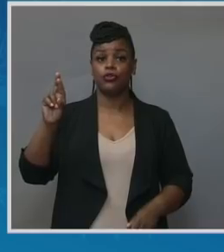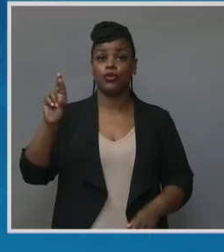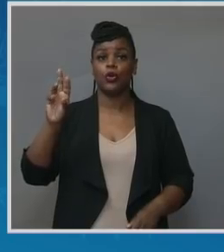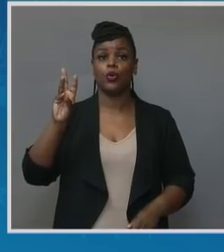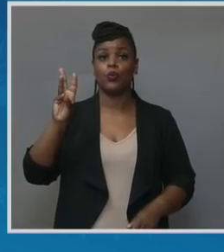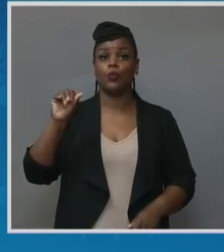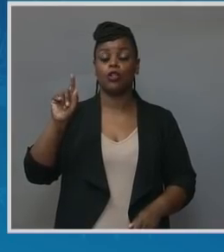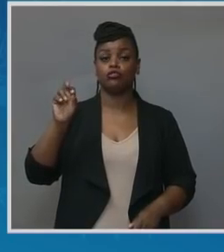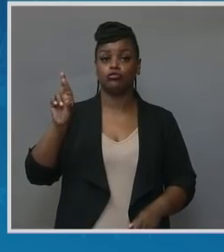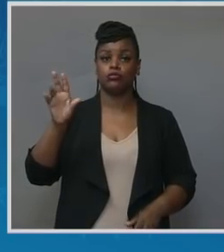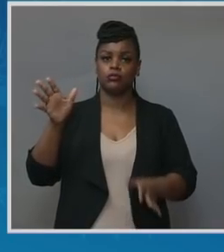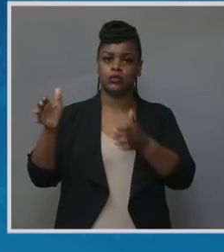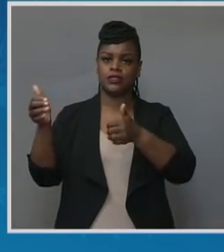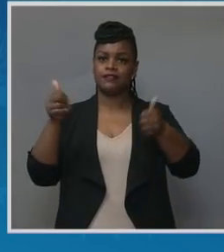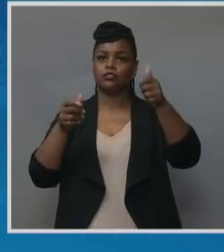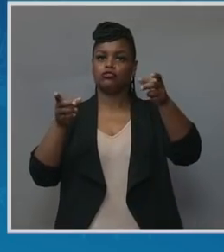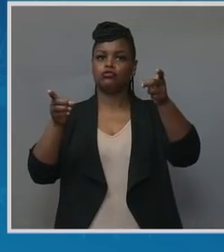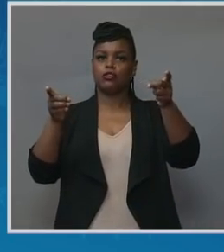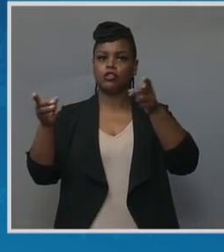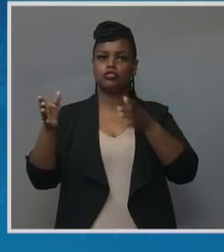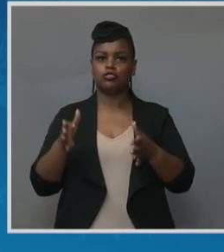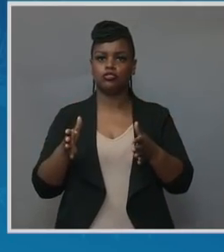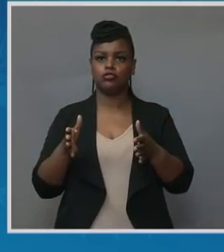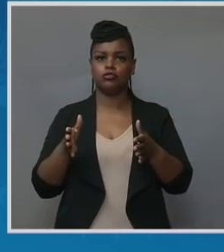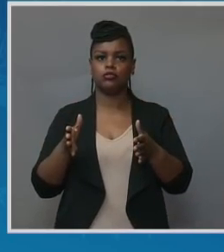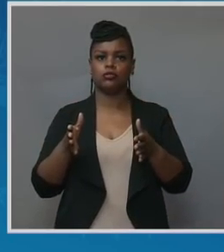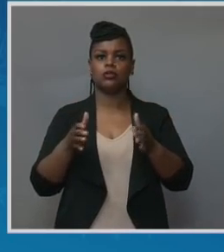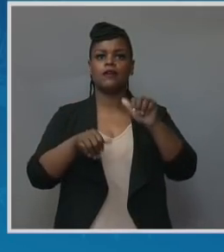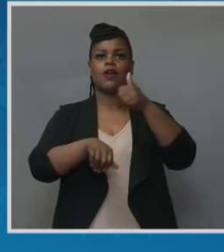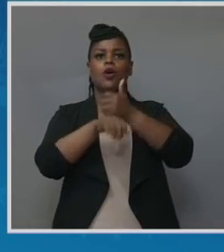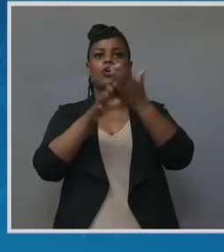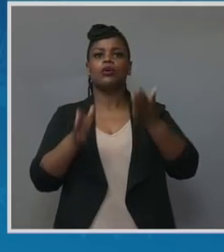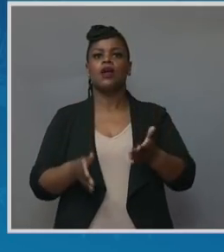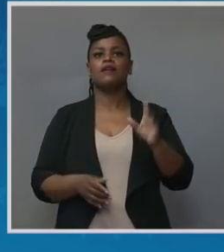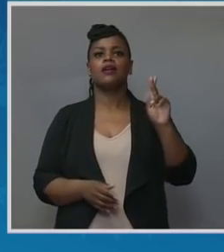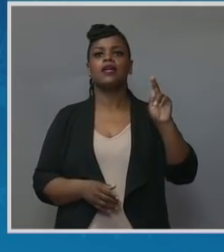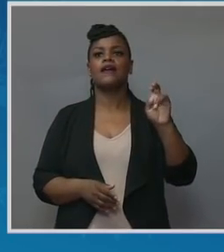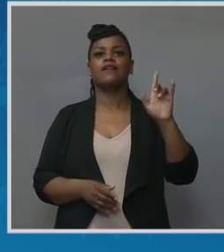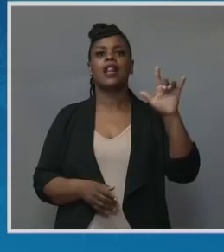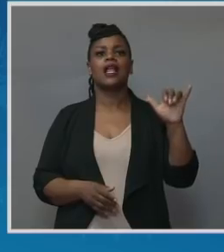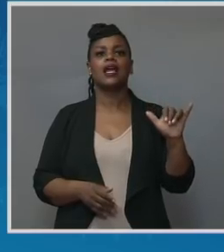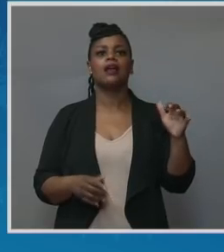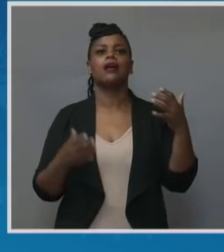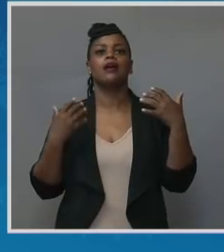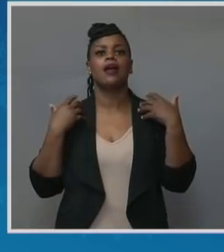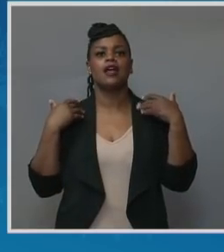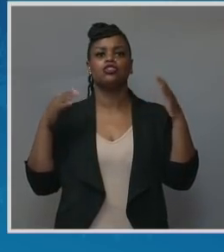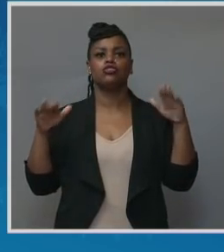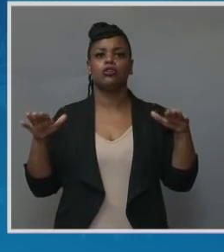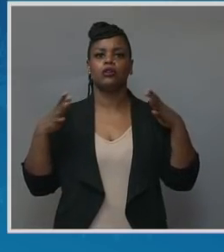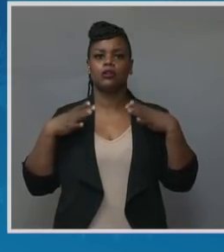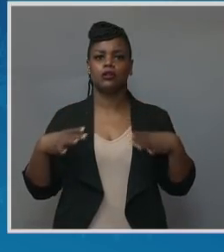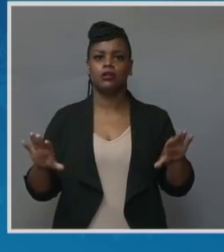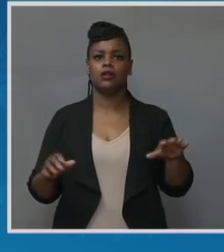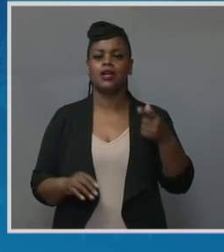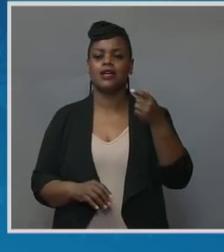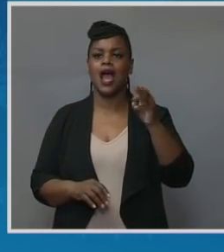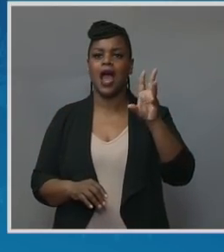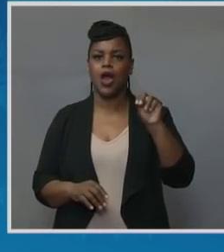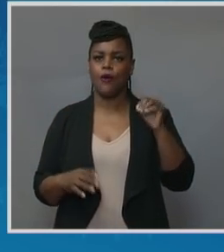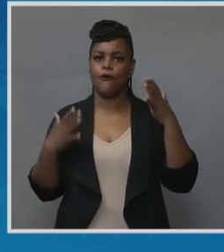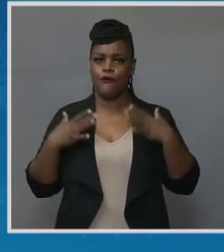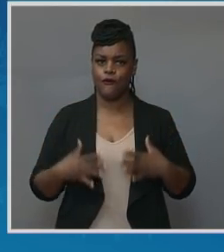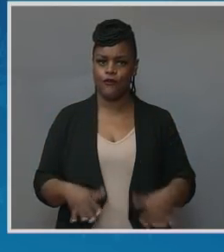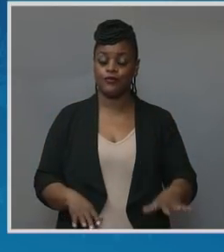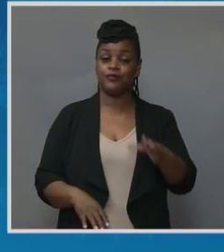executive director and founder of Kennedy's Angel Gowns. She's also a doula and a mother who herself